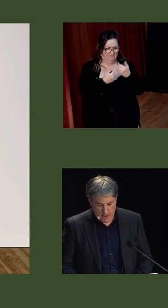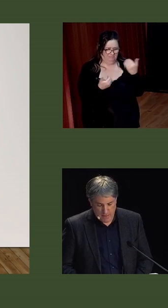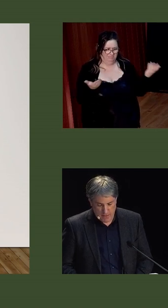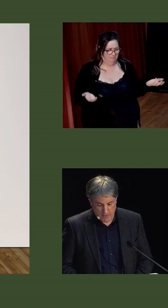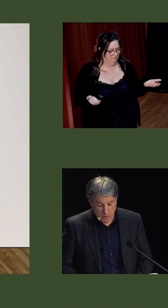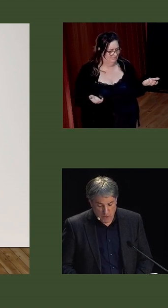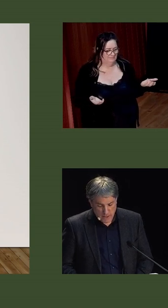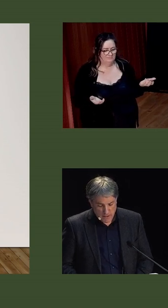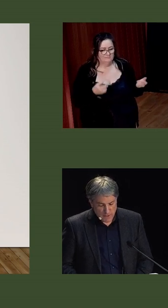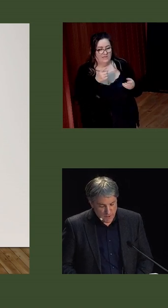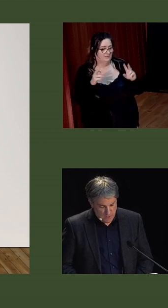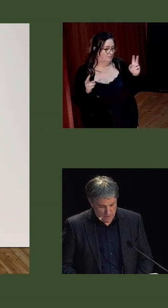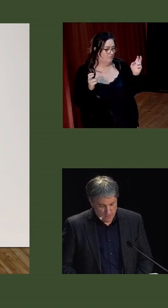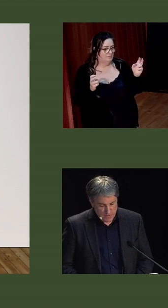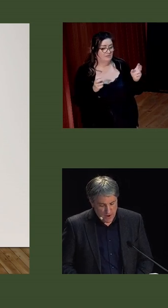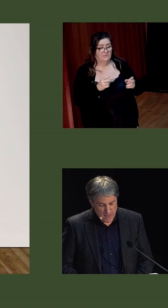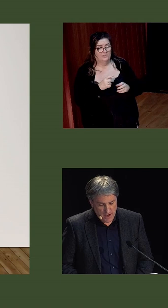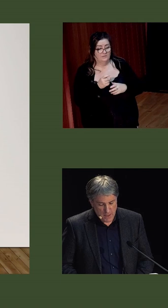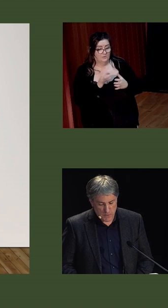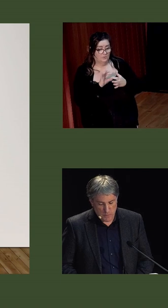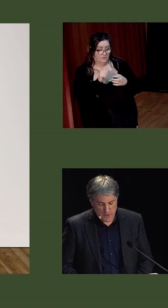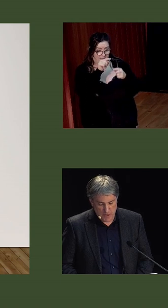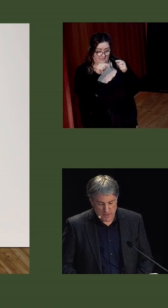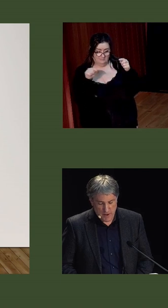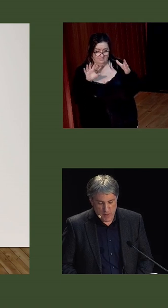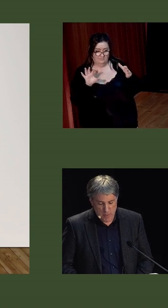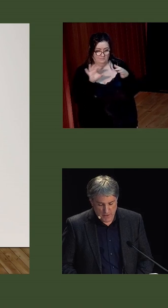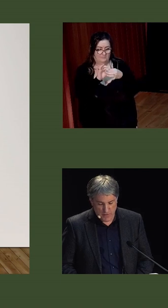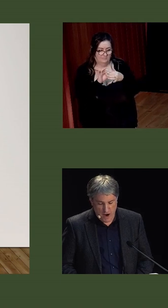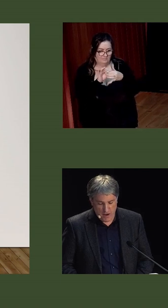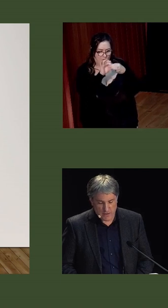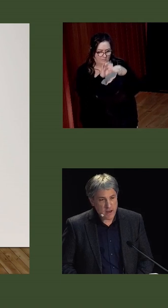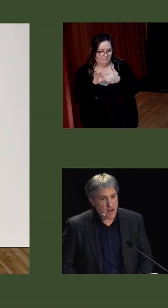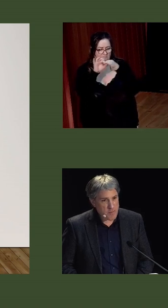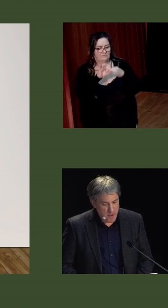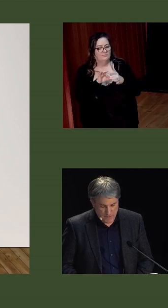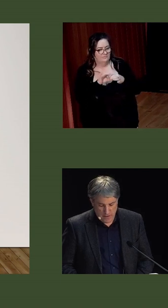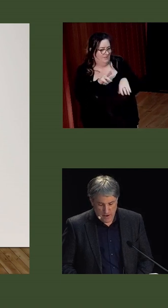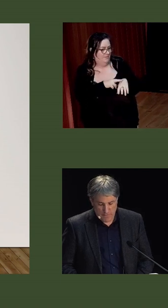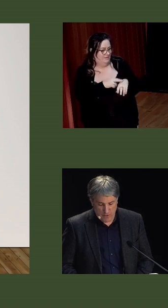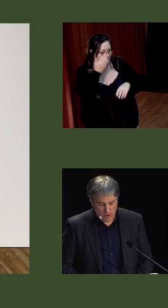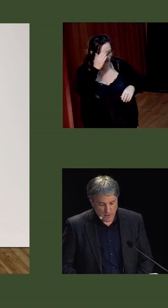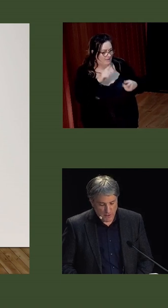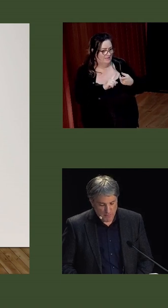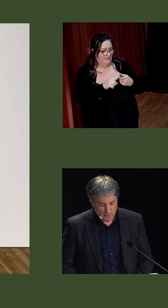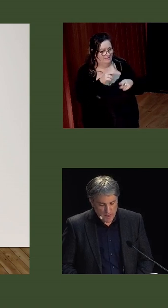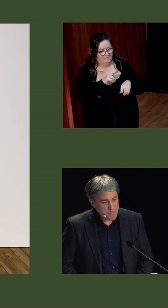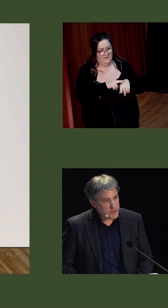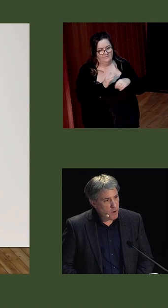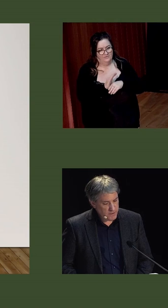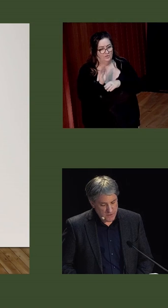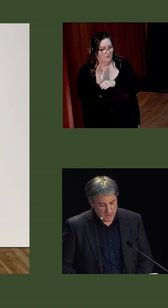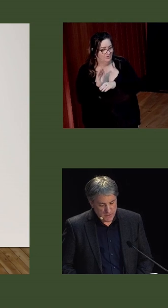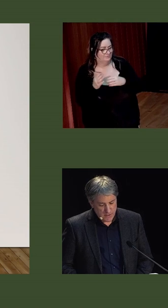that, quote, the sooner the dividing line was obliterated, the better for Ireland and the better for Ulster.